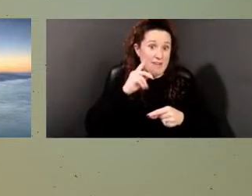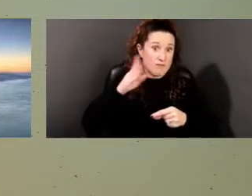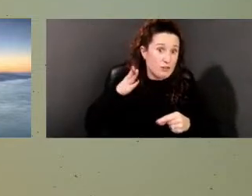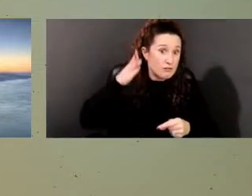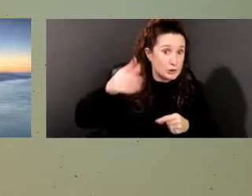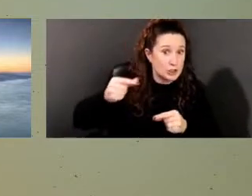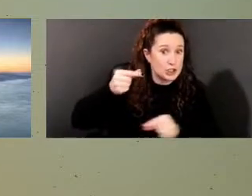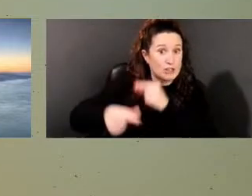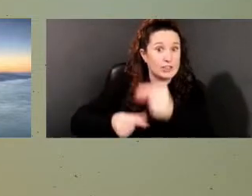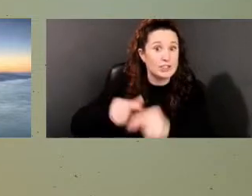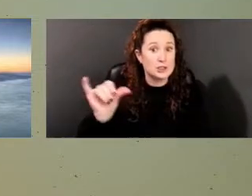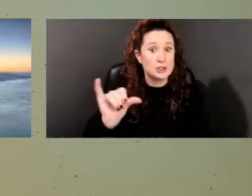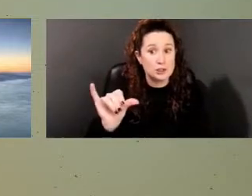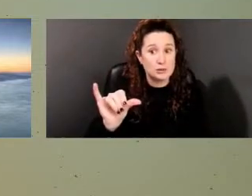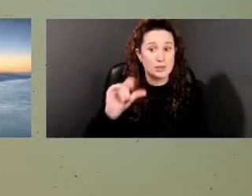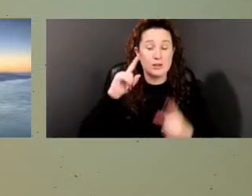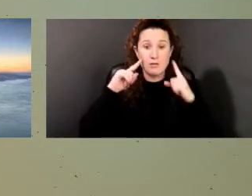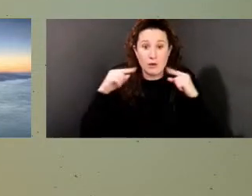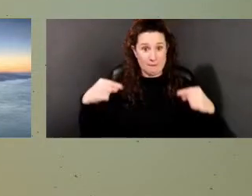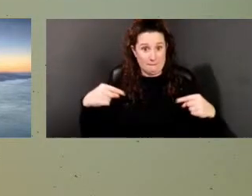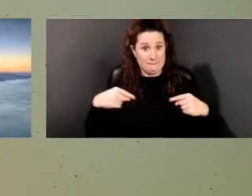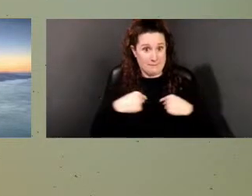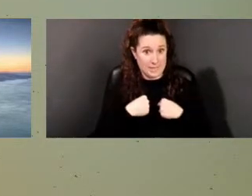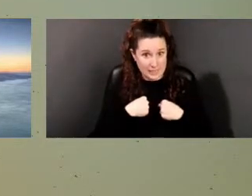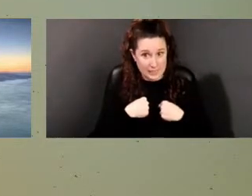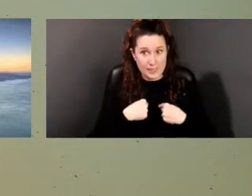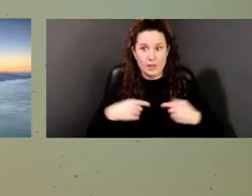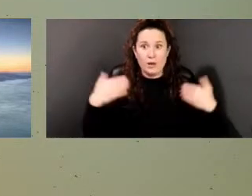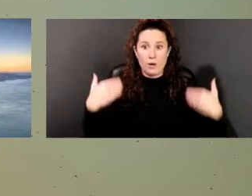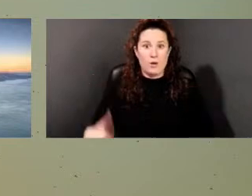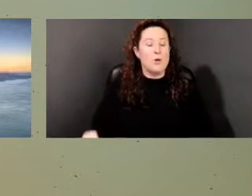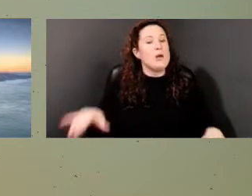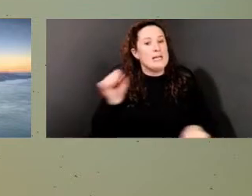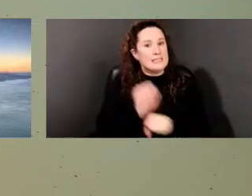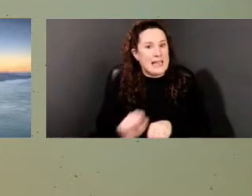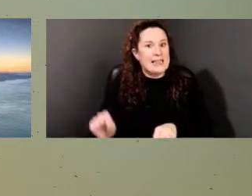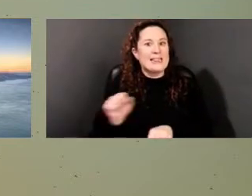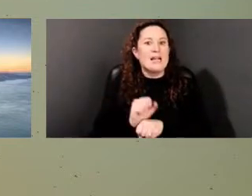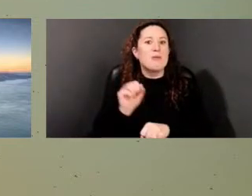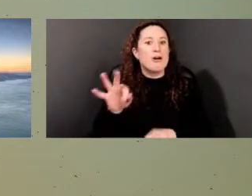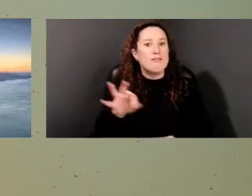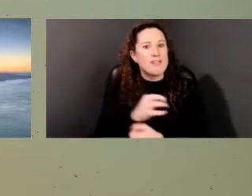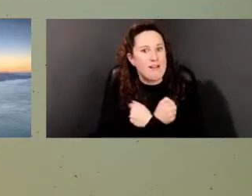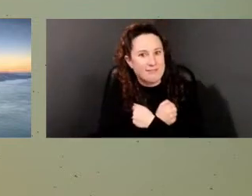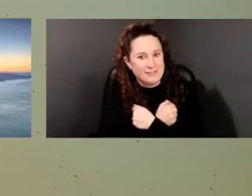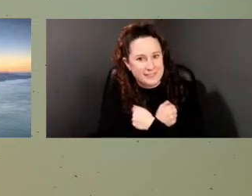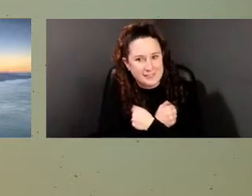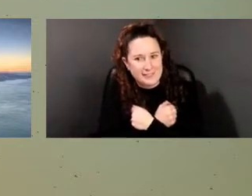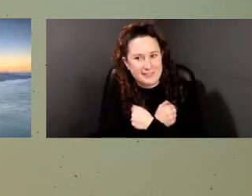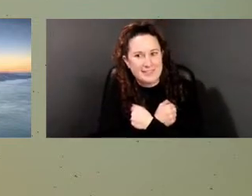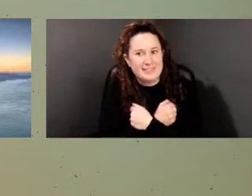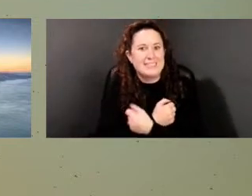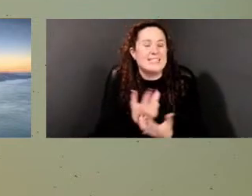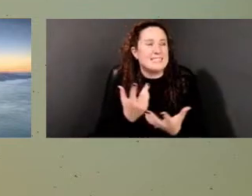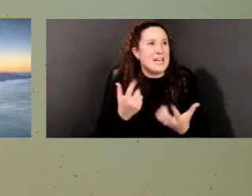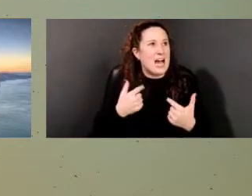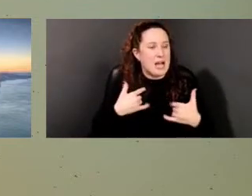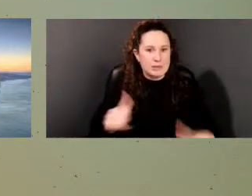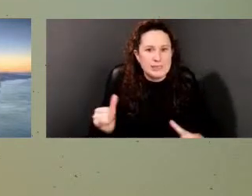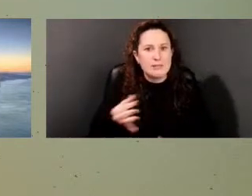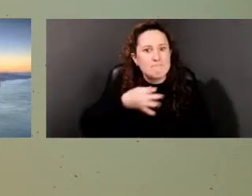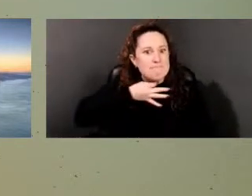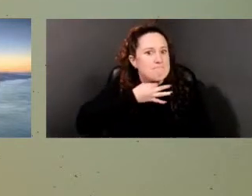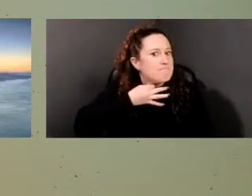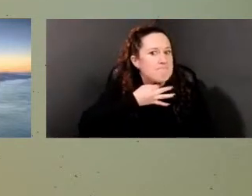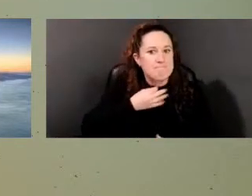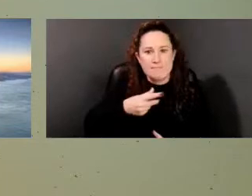So, for me, it is a labor of love. It is a labor of wanting to know more about the people who lived